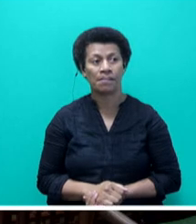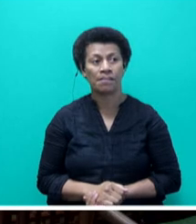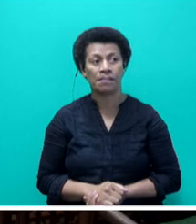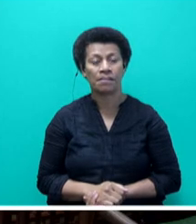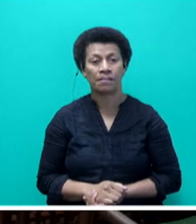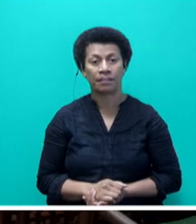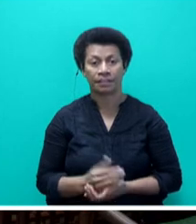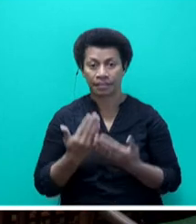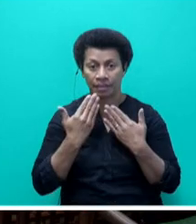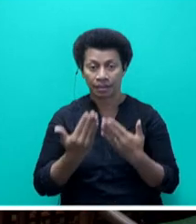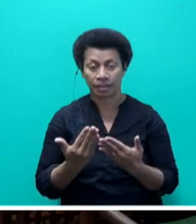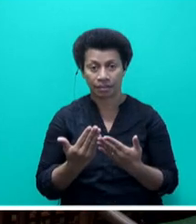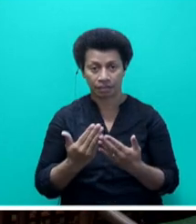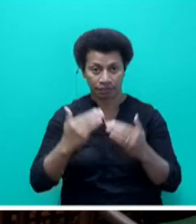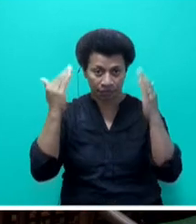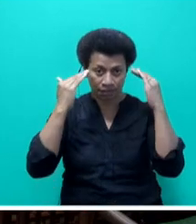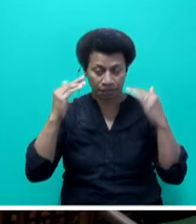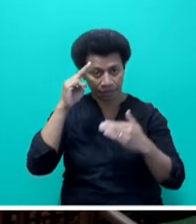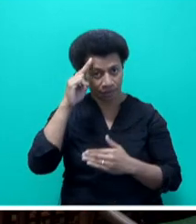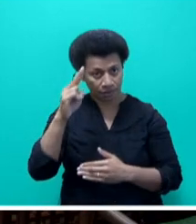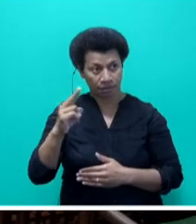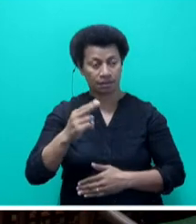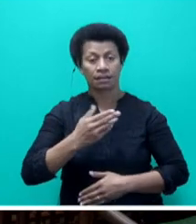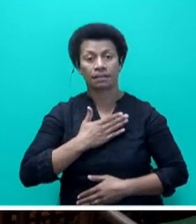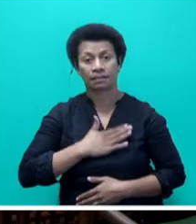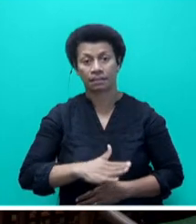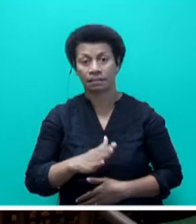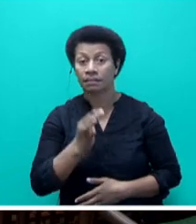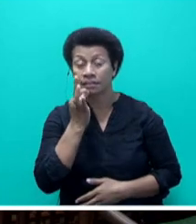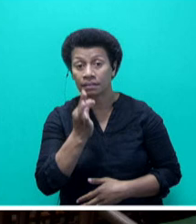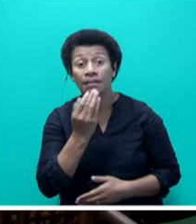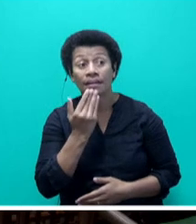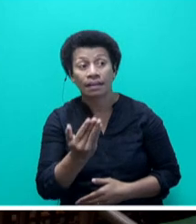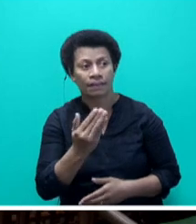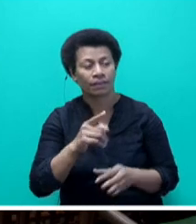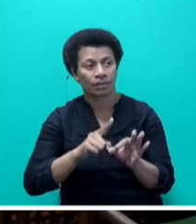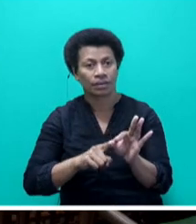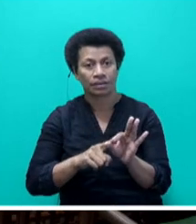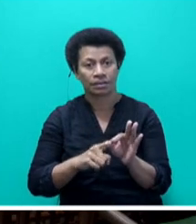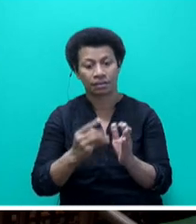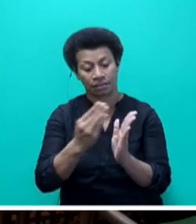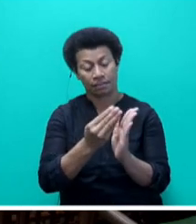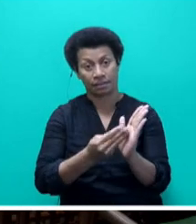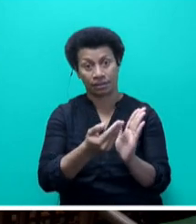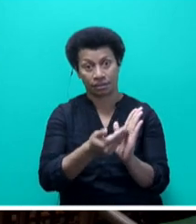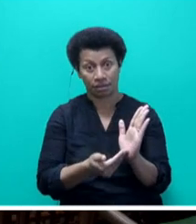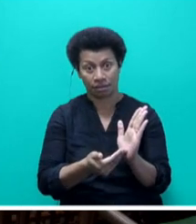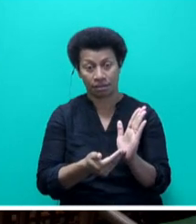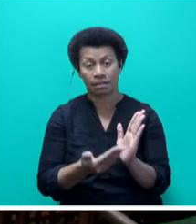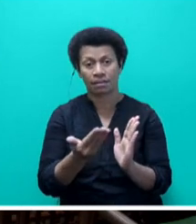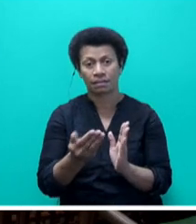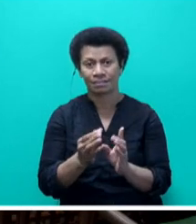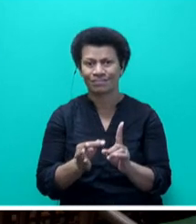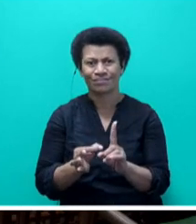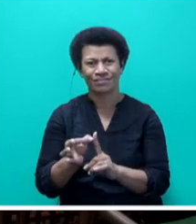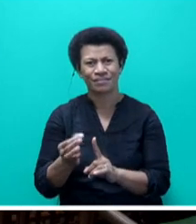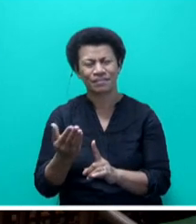Thank you. Mr. Speaker, sir, I'd like to thank the Member for the question. Sir, the budget that has recently been approved by Parliament,